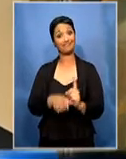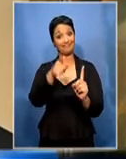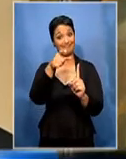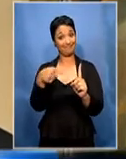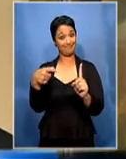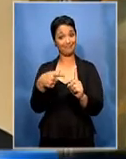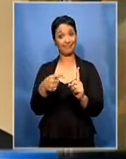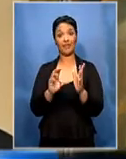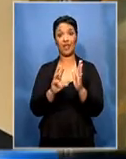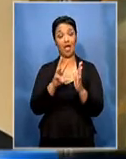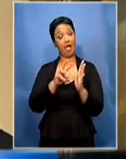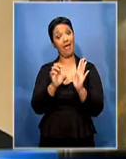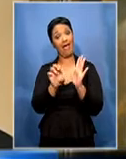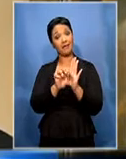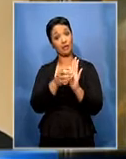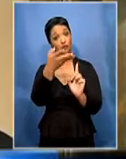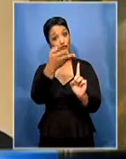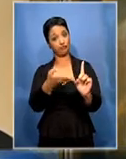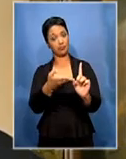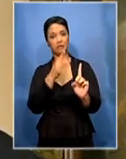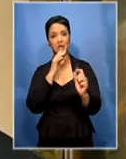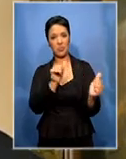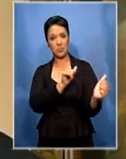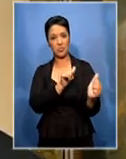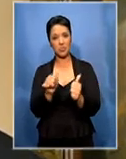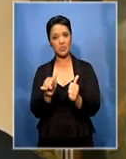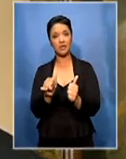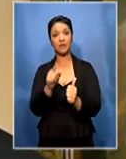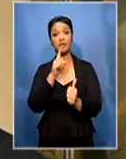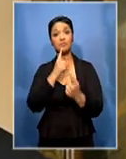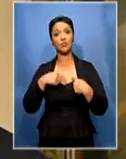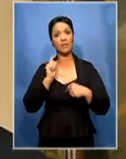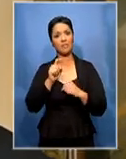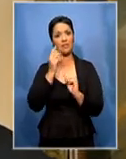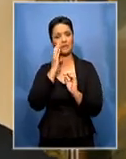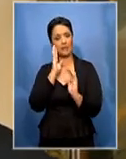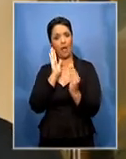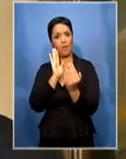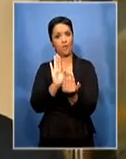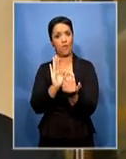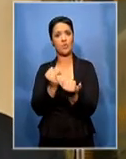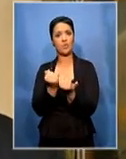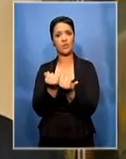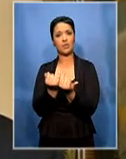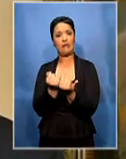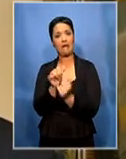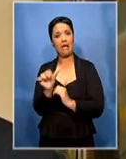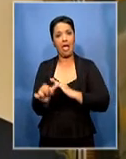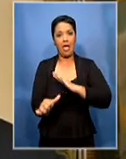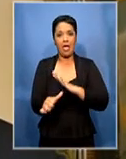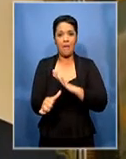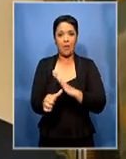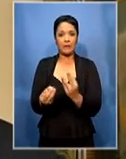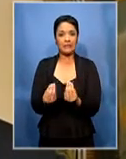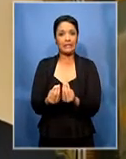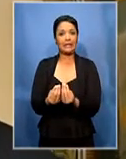of how we should approach this precious, precious thing in our